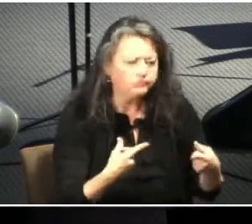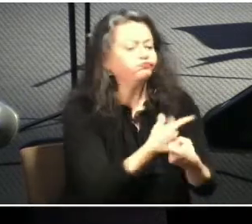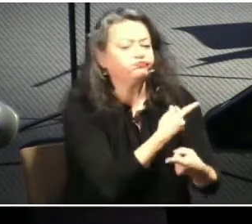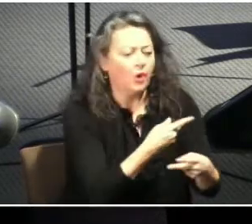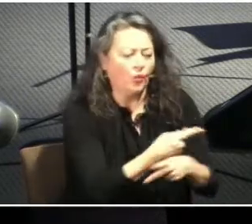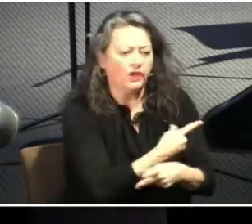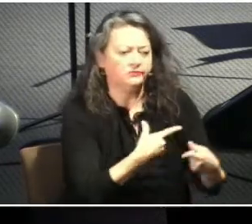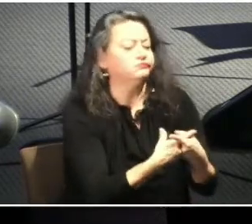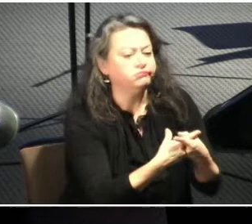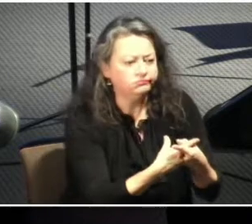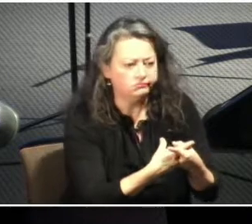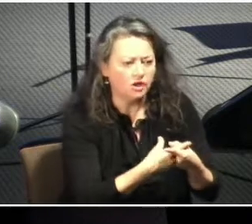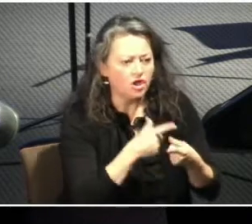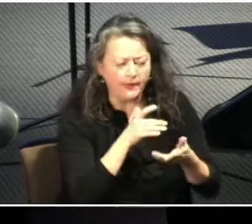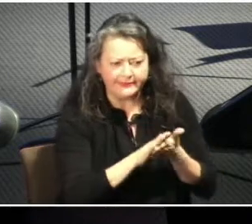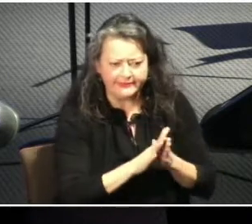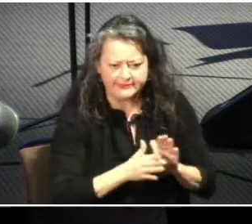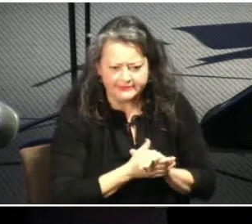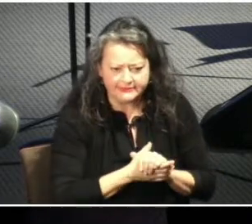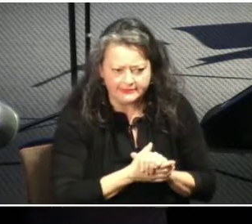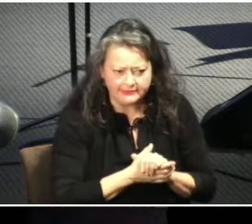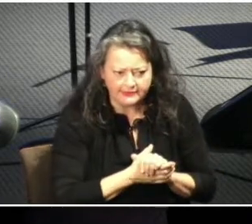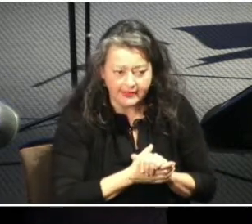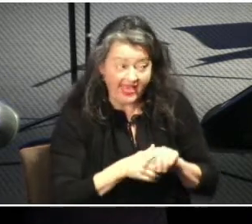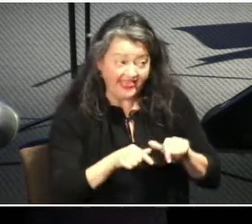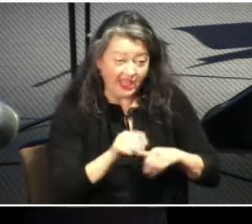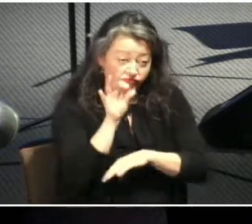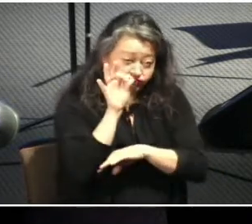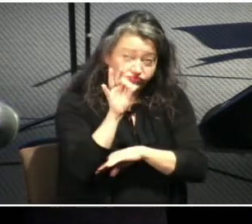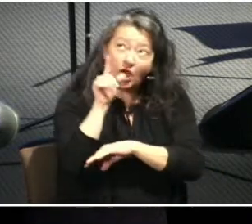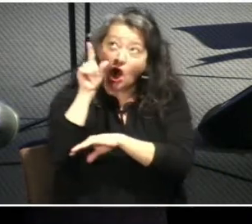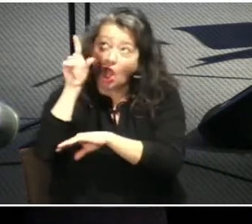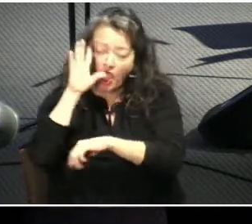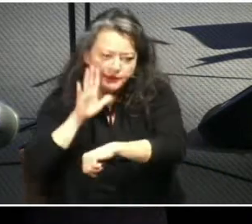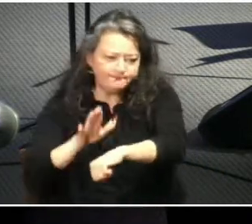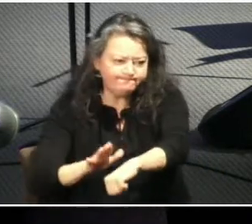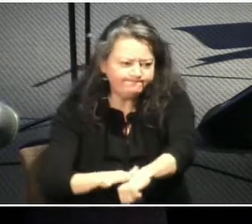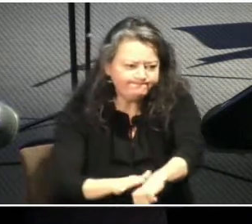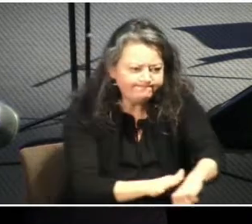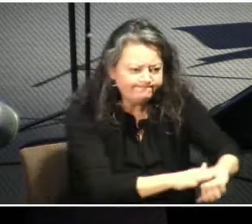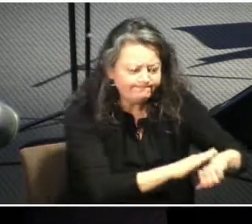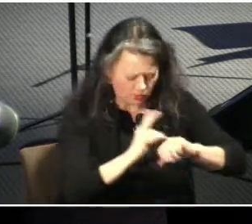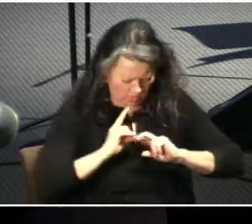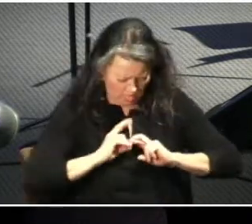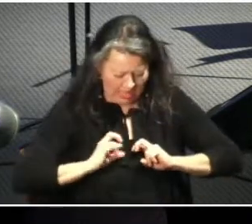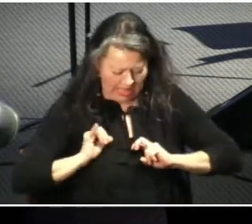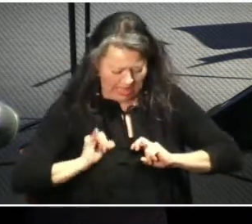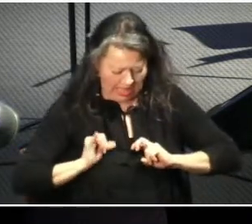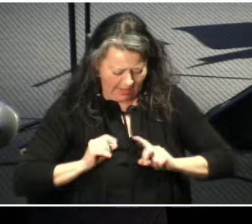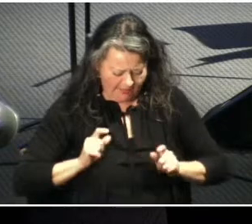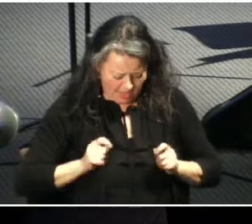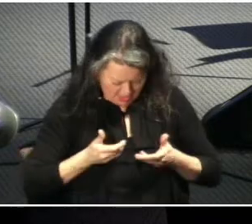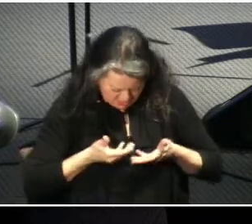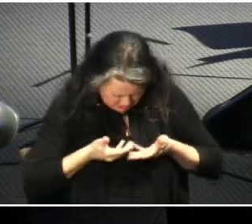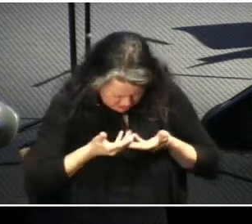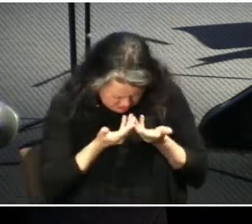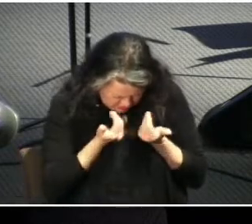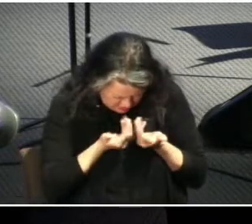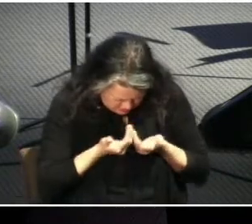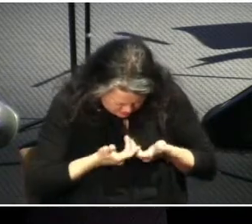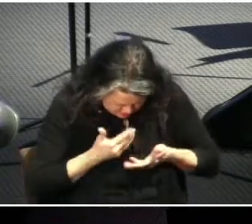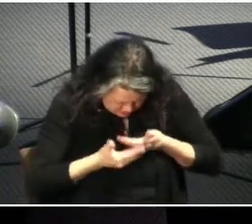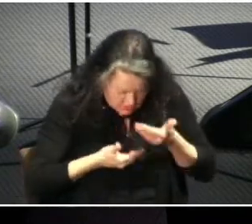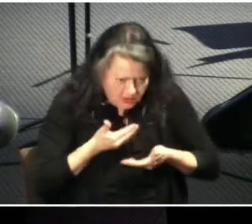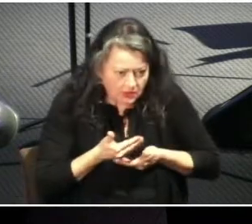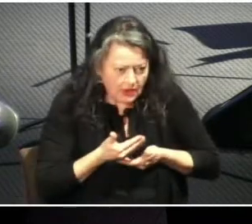attitude that God has pointed out that needs changing? Is there some wisdom that you need to deepen to the closeness and harmony